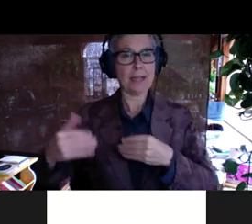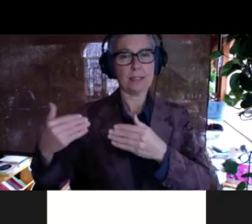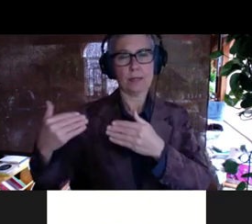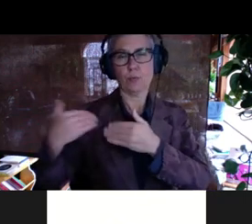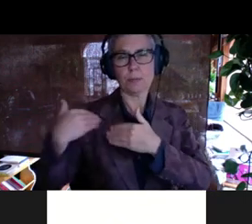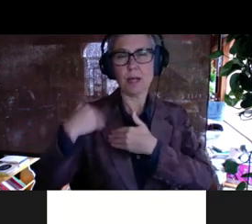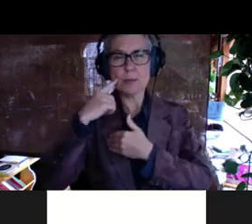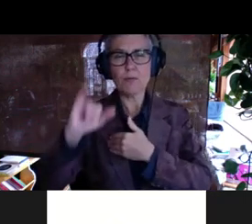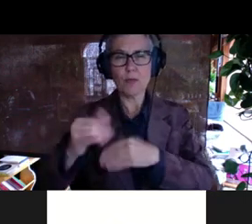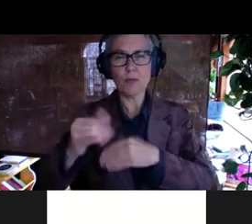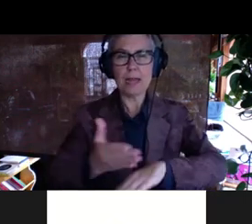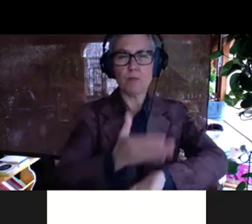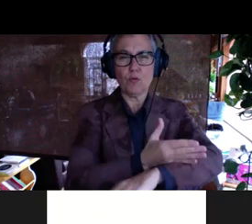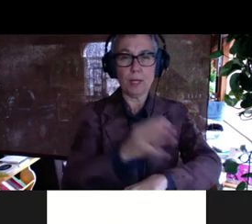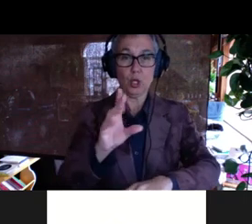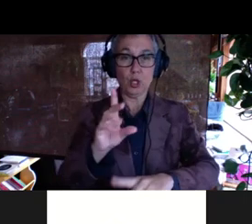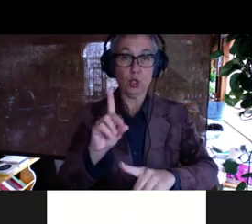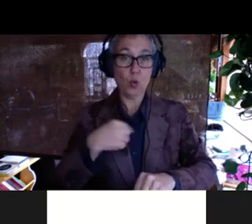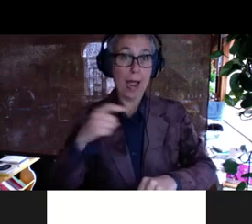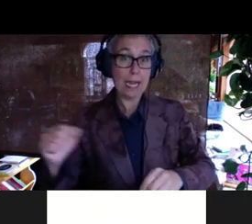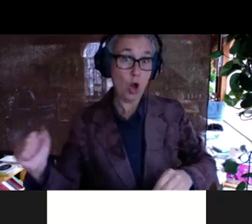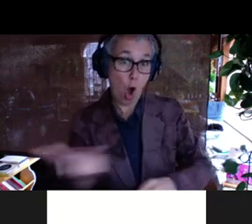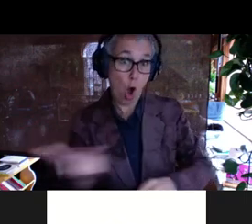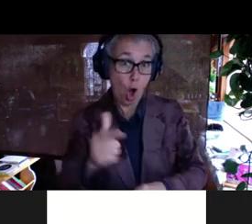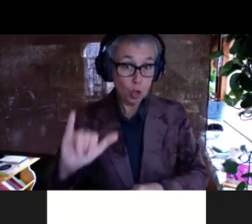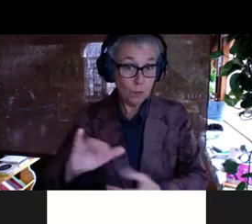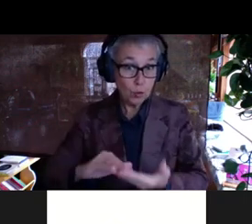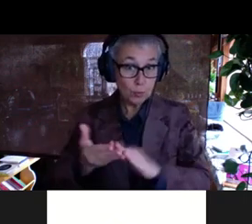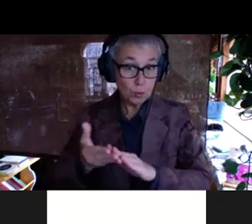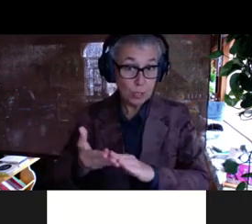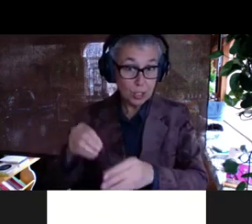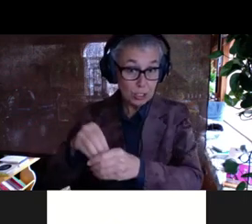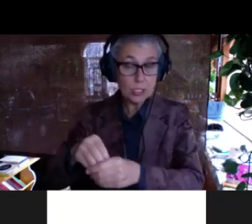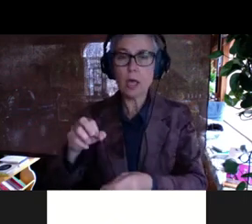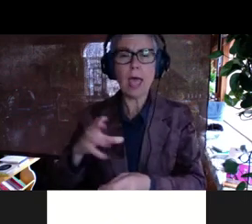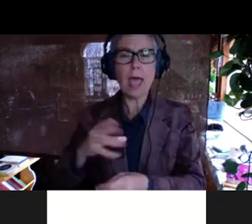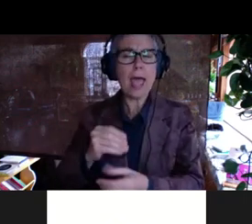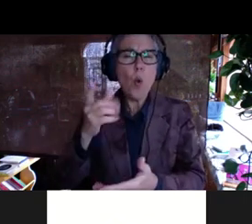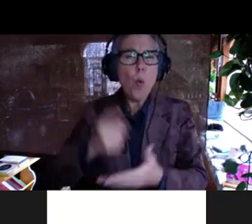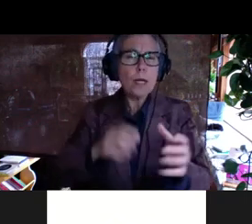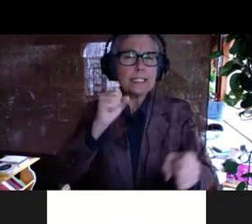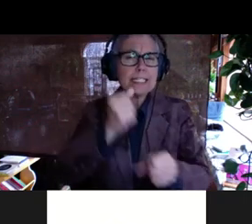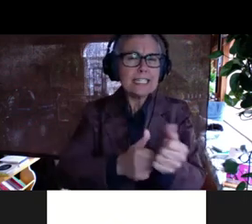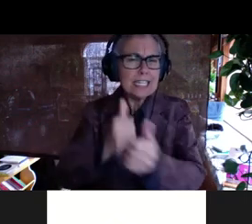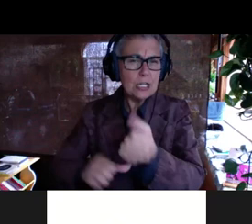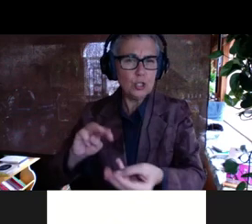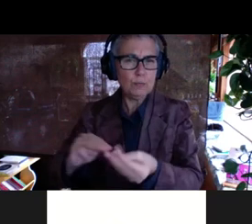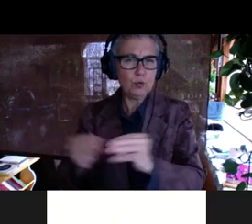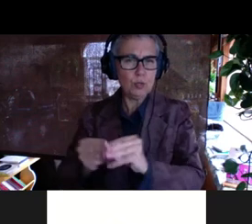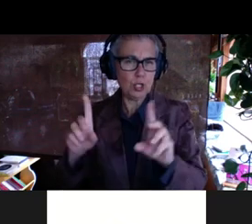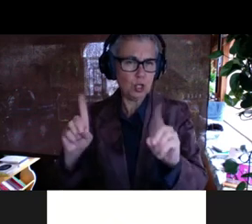of those mutations? And also what do those mutations do? And so I was interested in using,